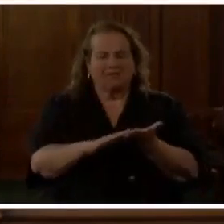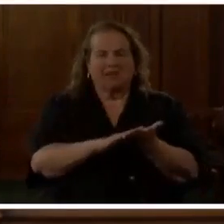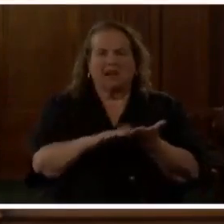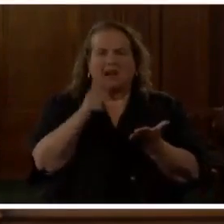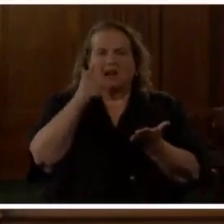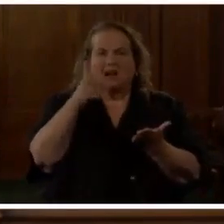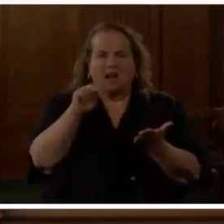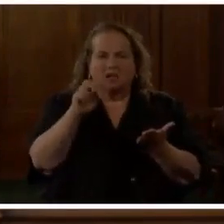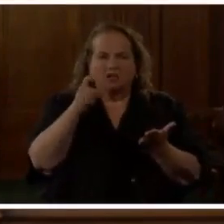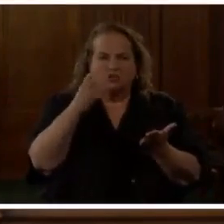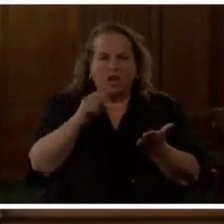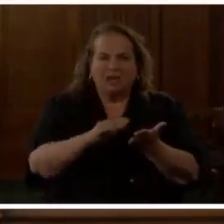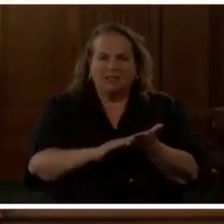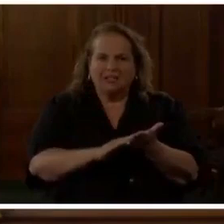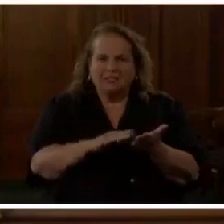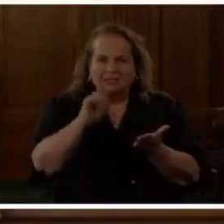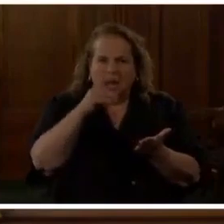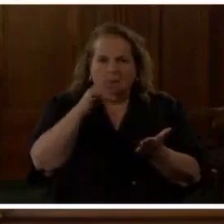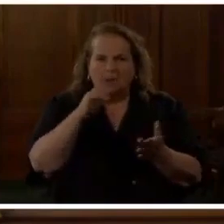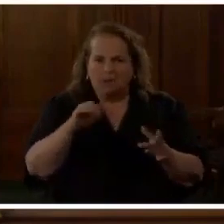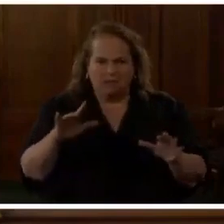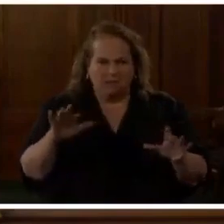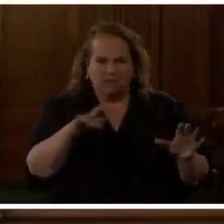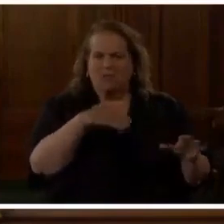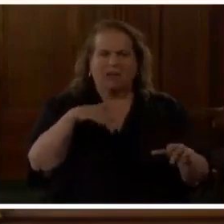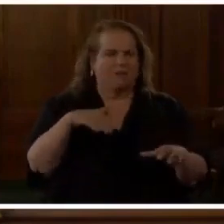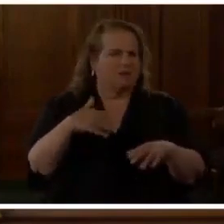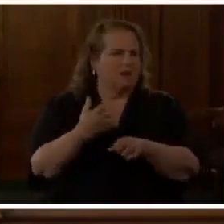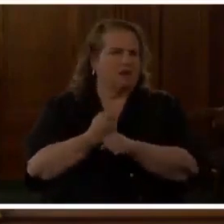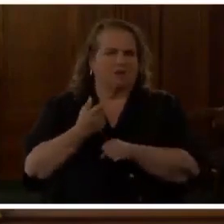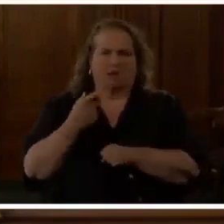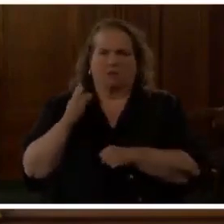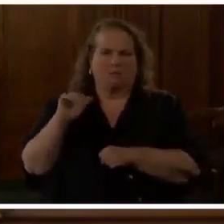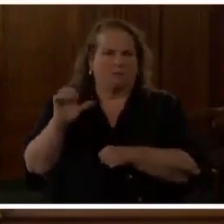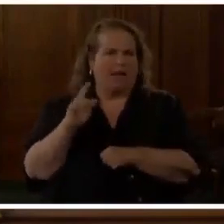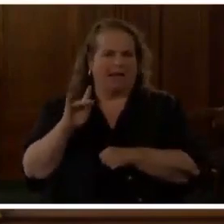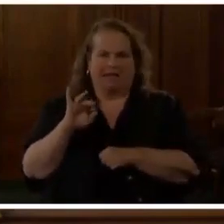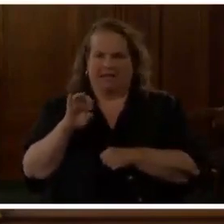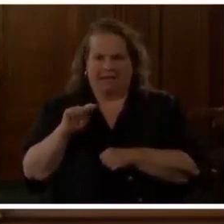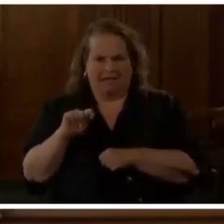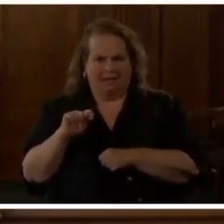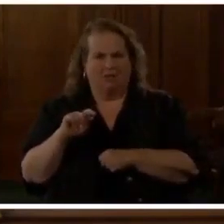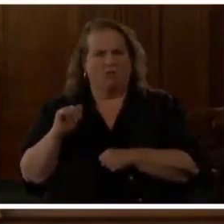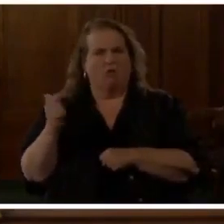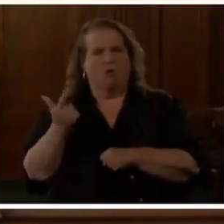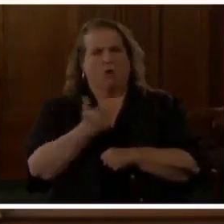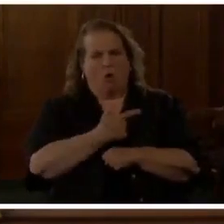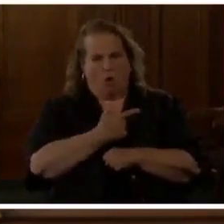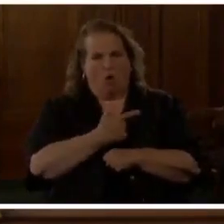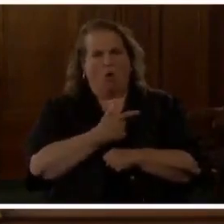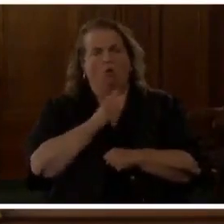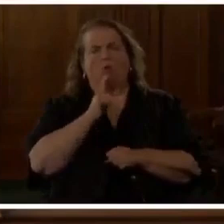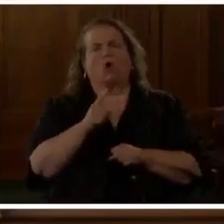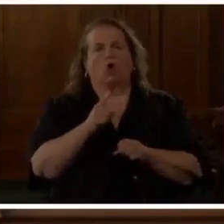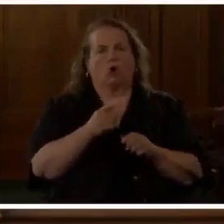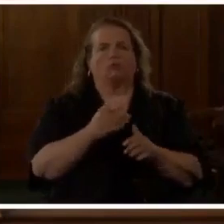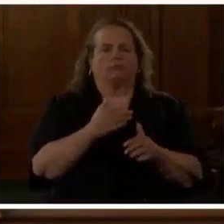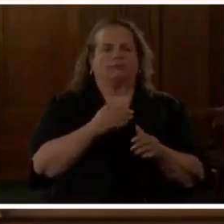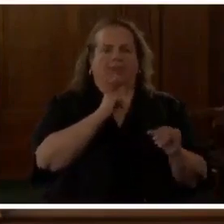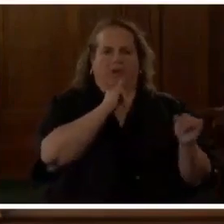samples. None of these results are back yet. They're all very new. And they were all preliminarily interviewed.